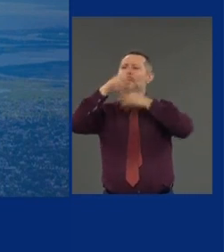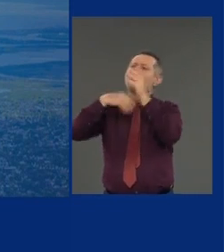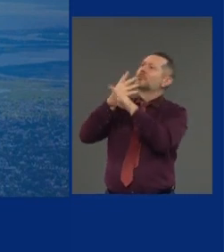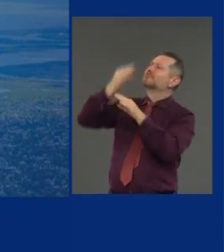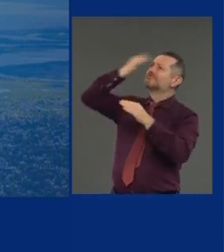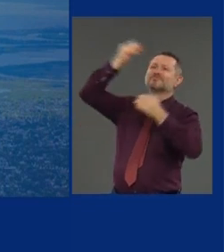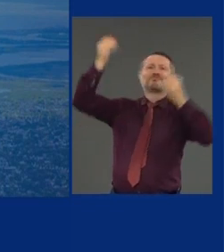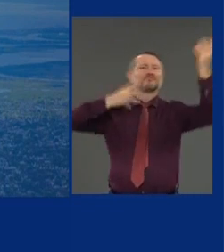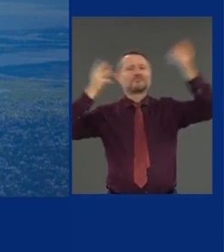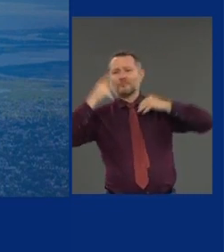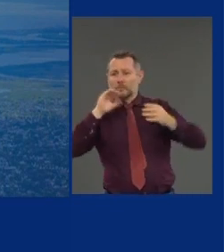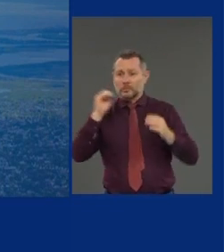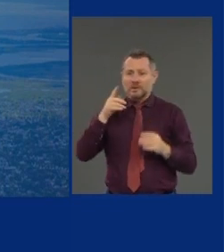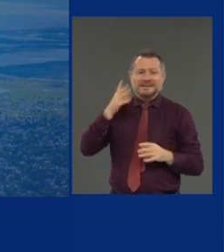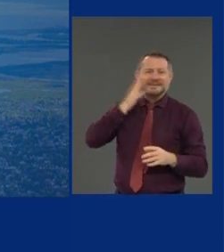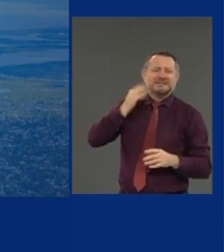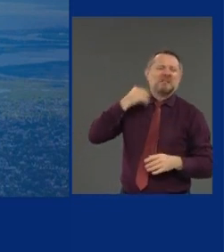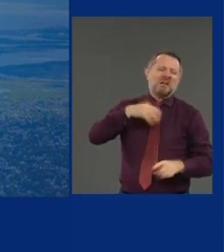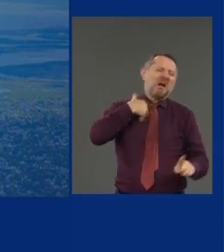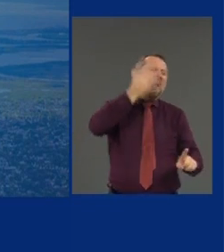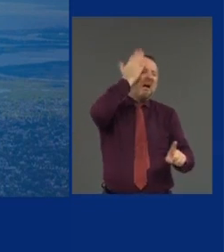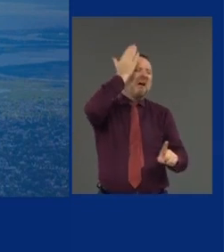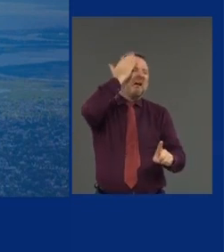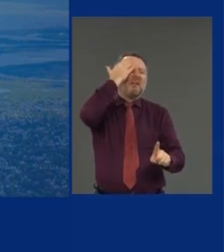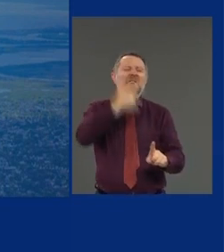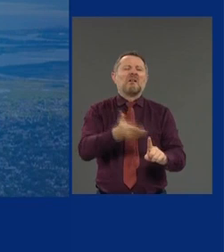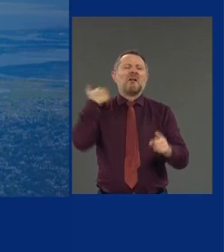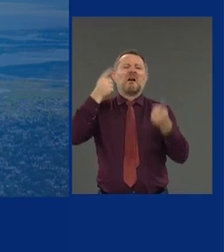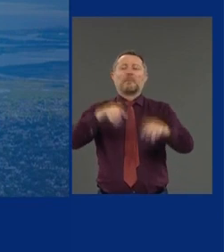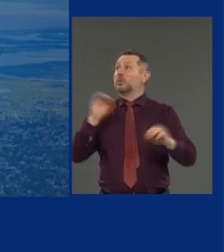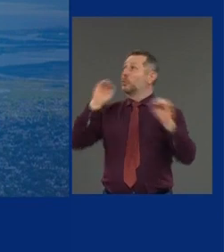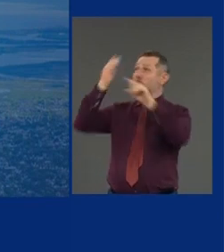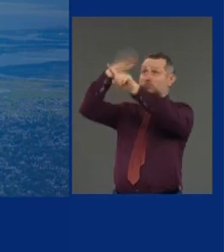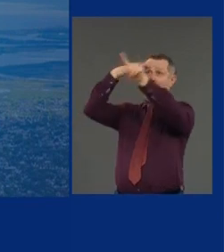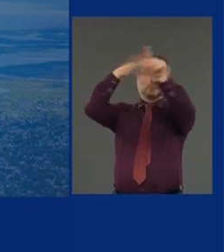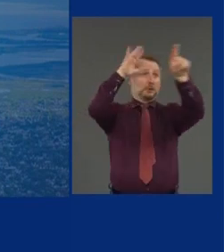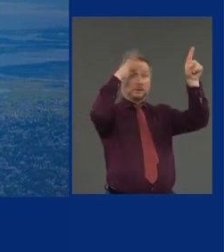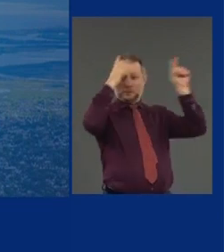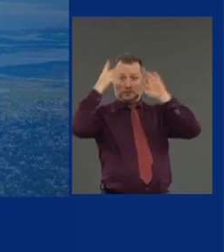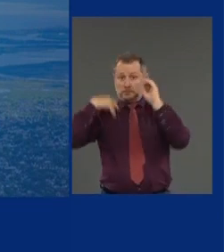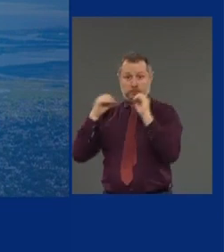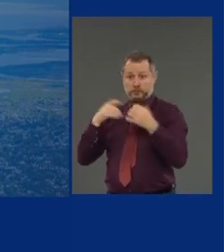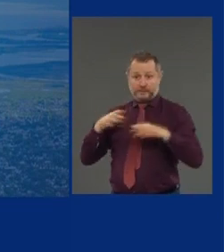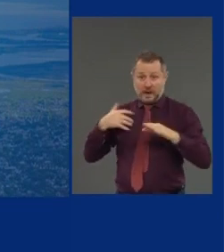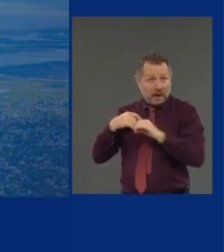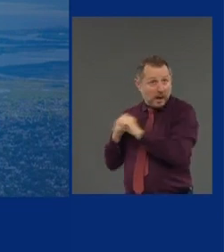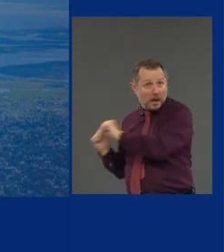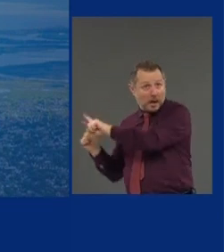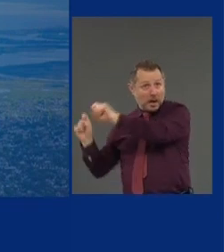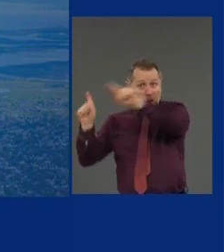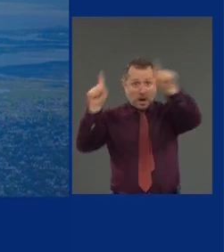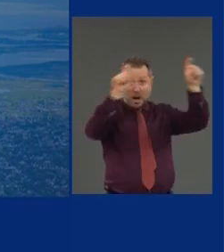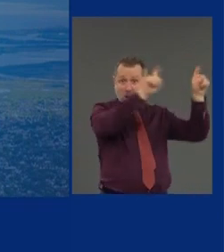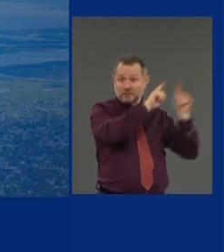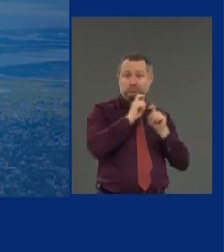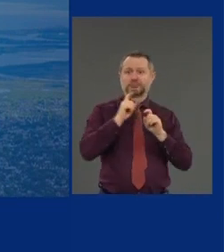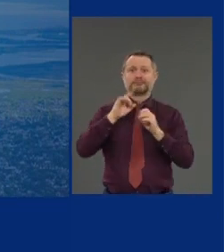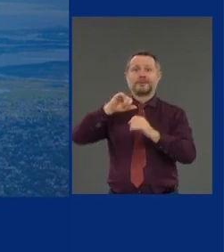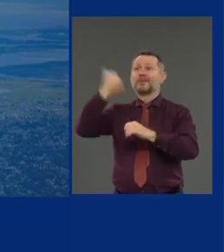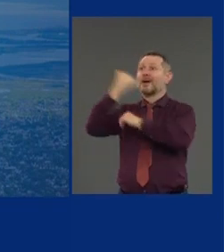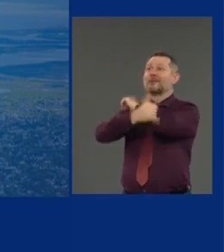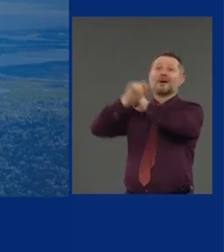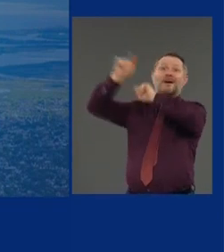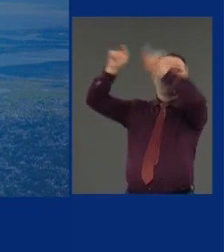them. The situations where you have seen reopenings, countries around the world, they're very mixed